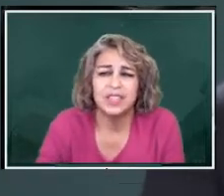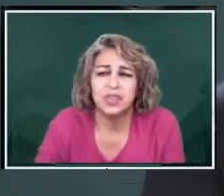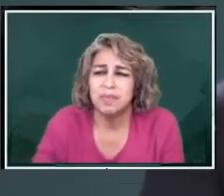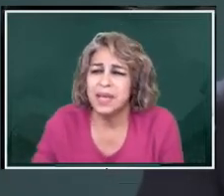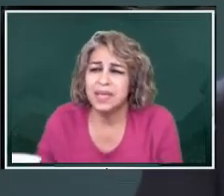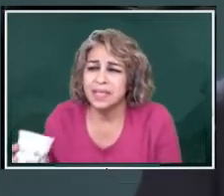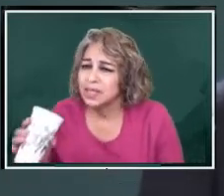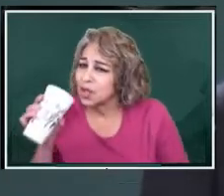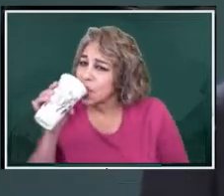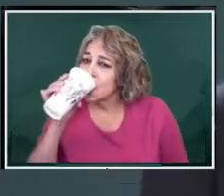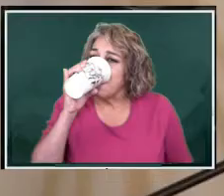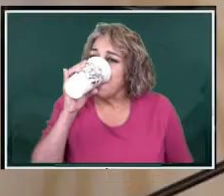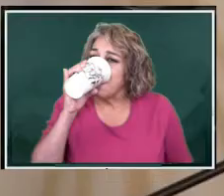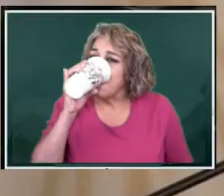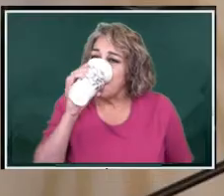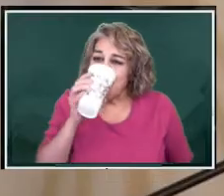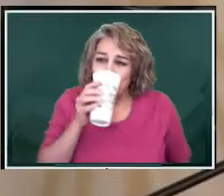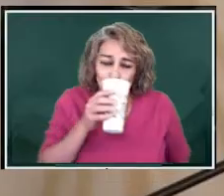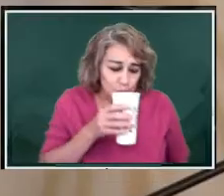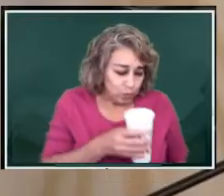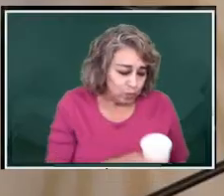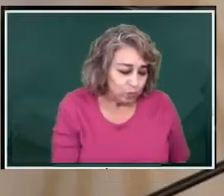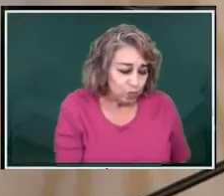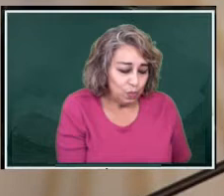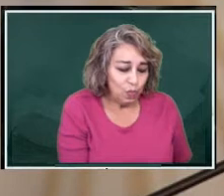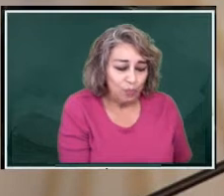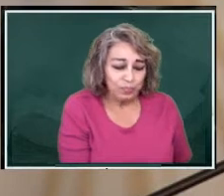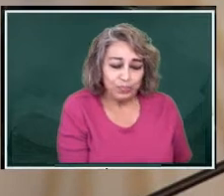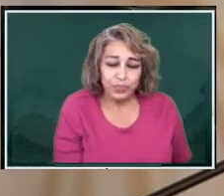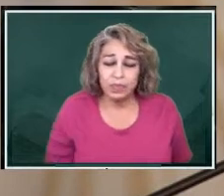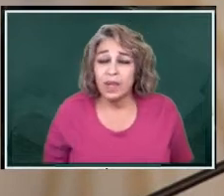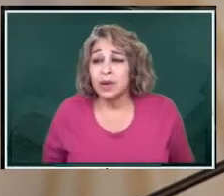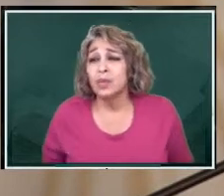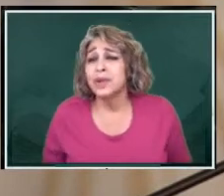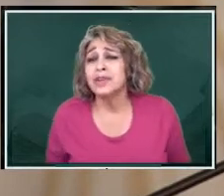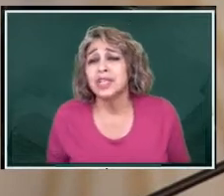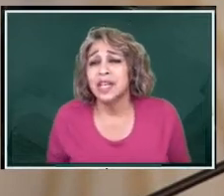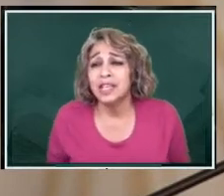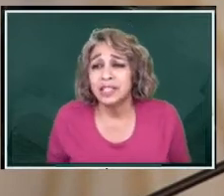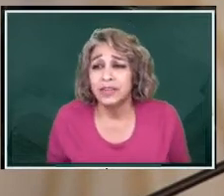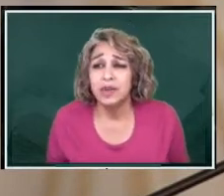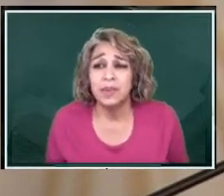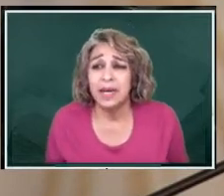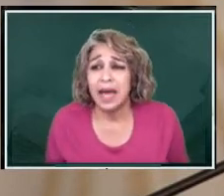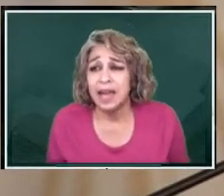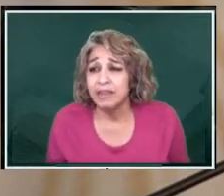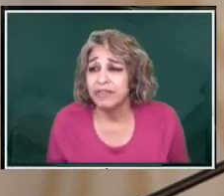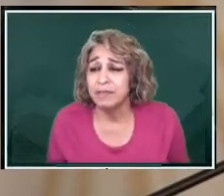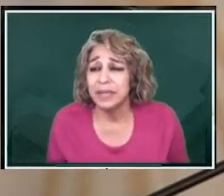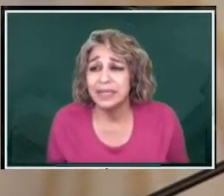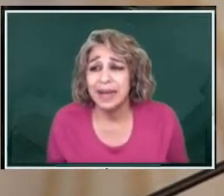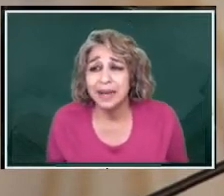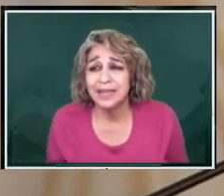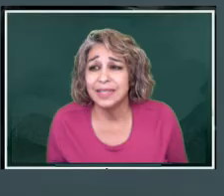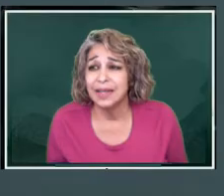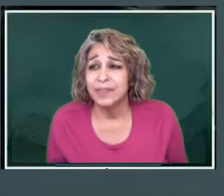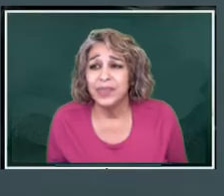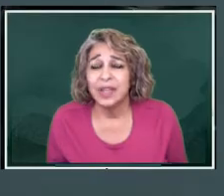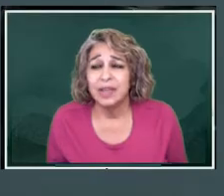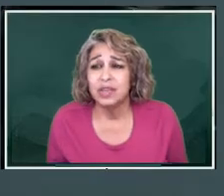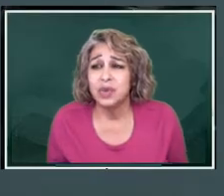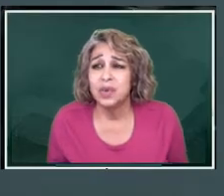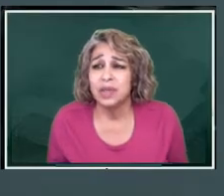It's tremendous where there's a loss of human life and besides